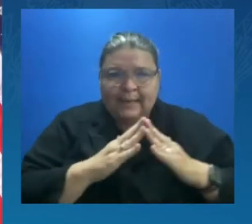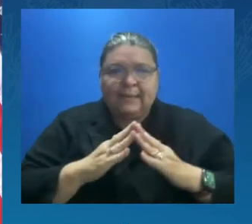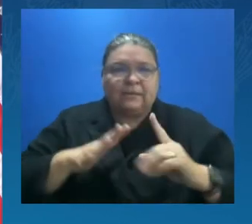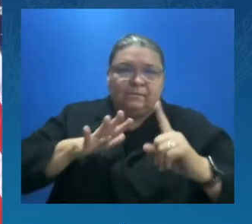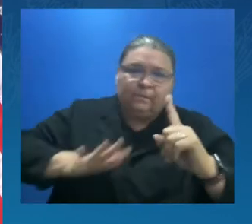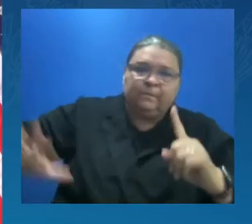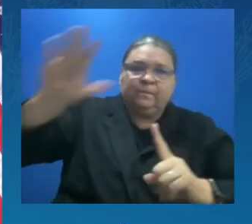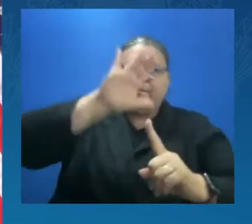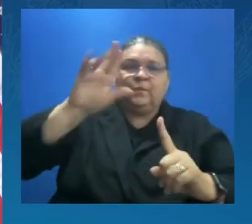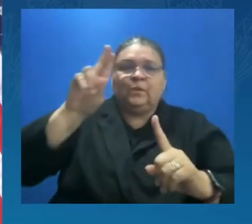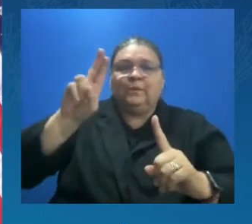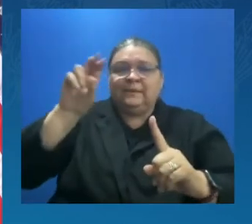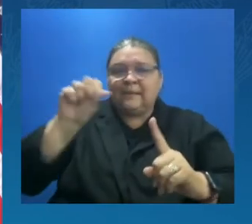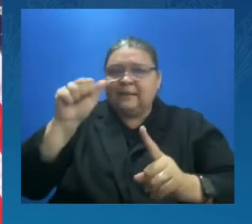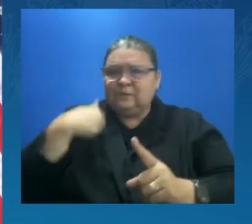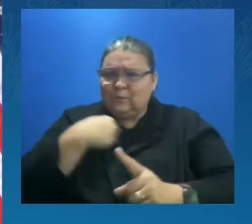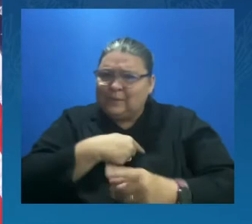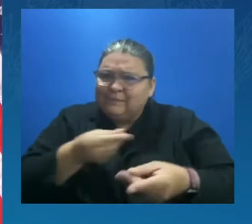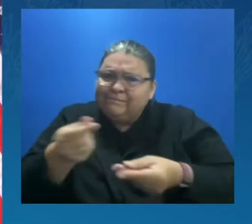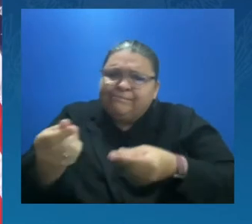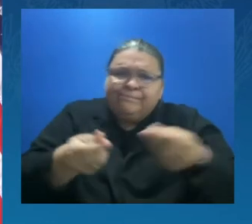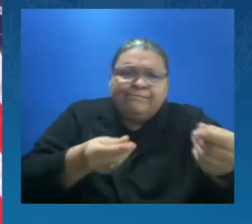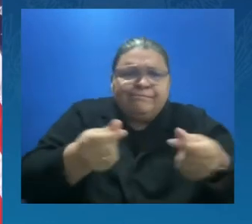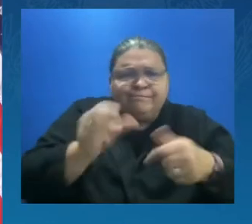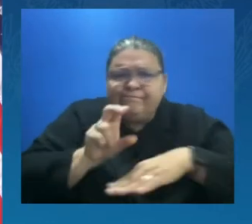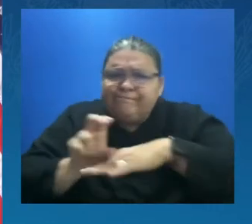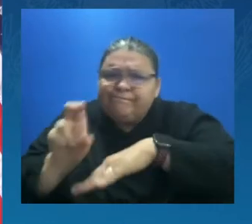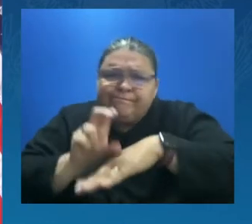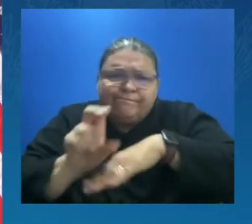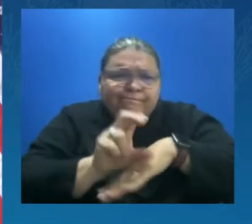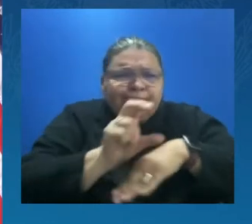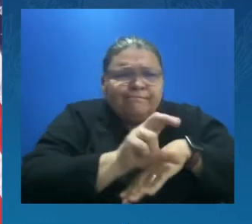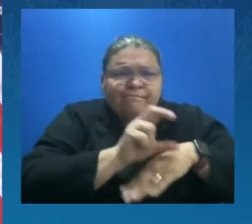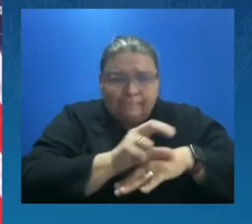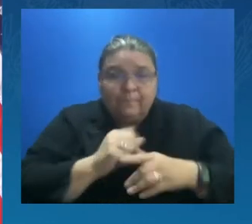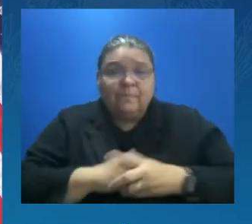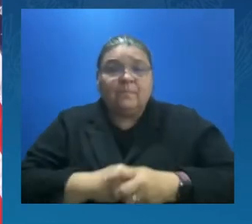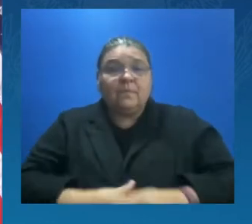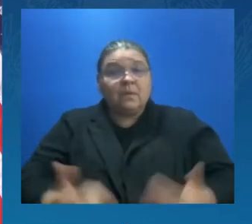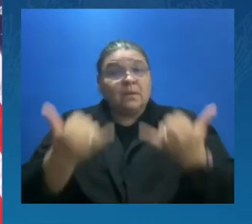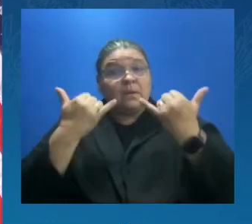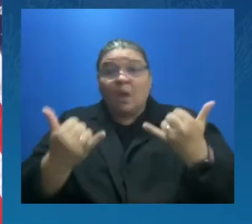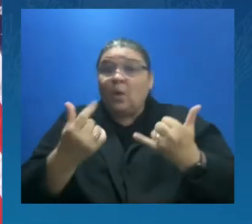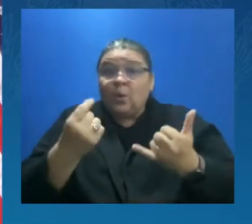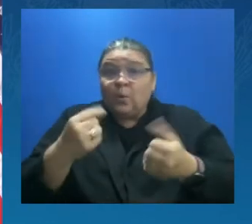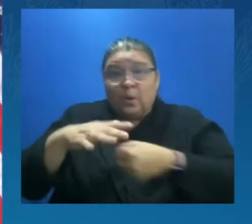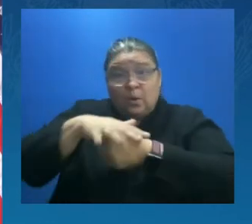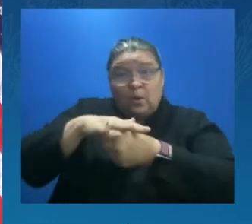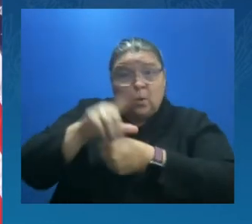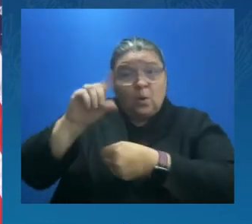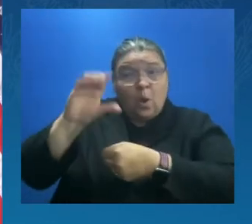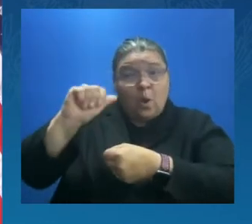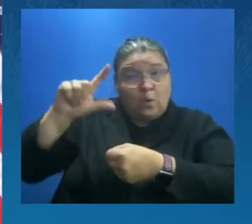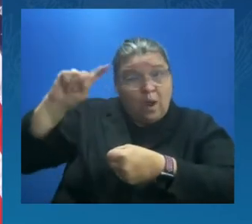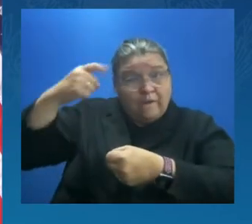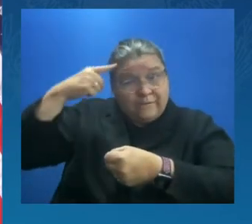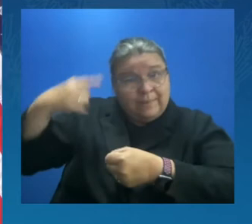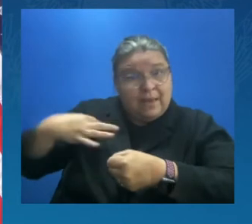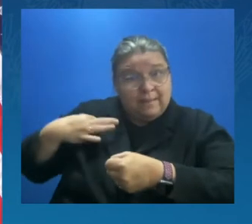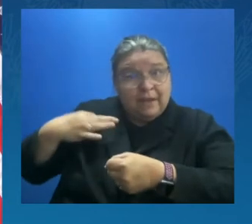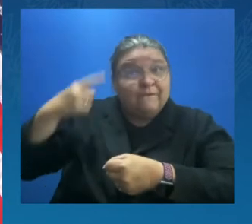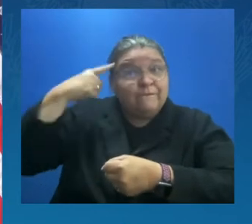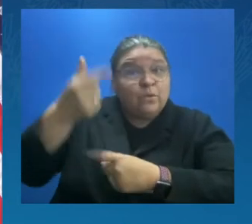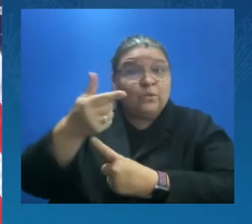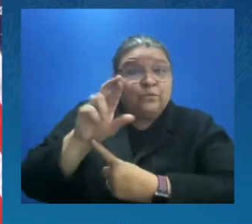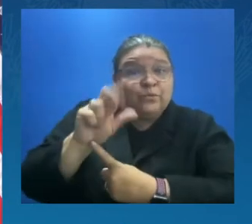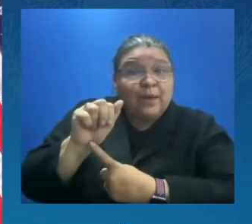And here's how it works. So, local governments apply for these grants. They tell us which projects would be most impactful.